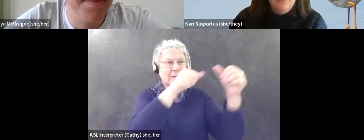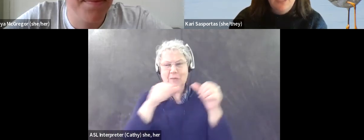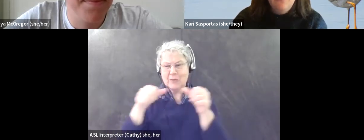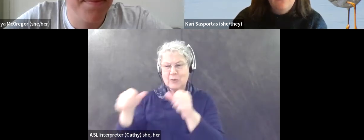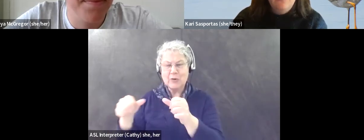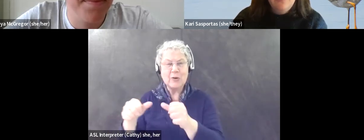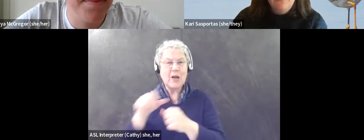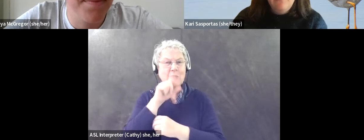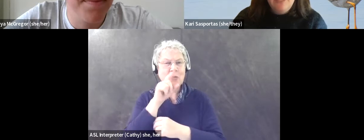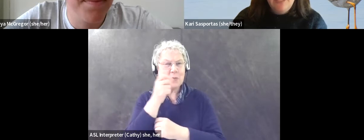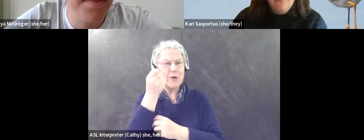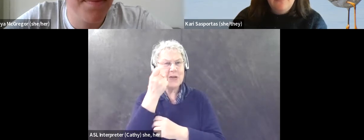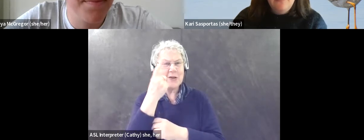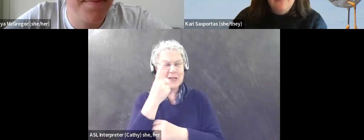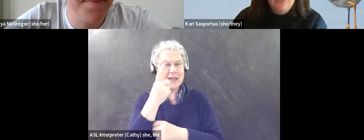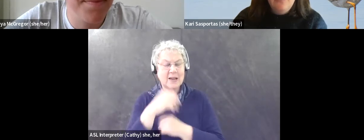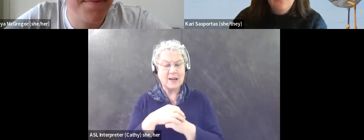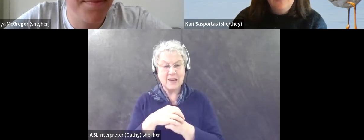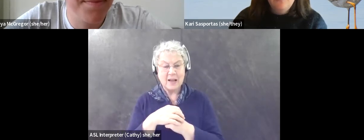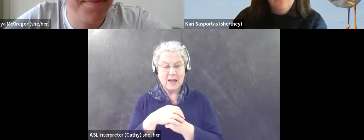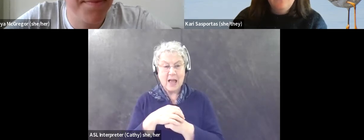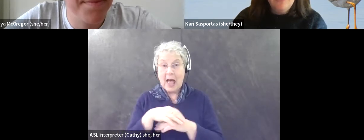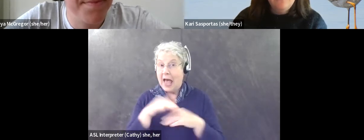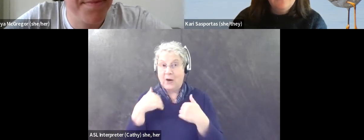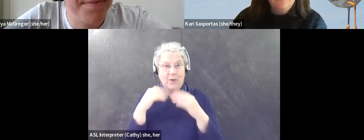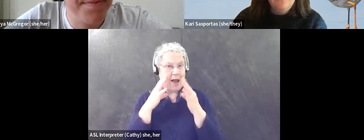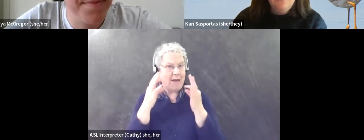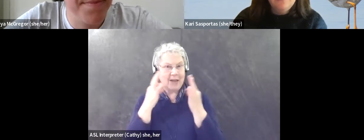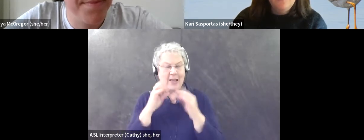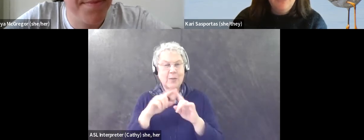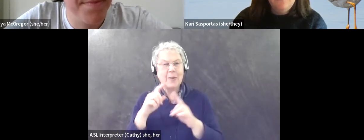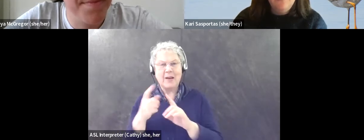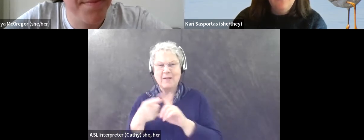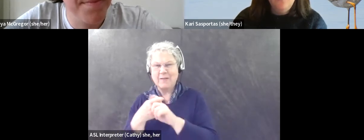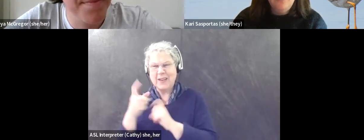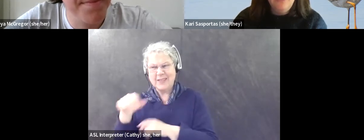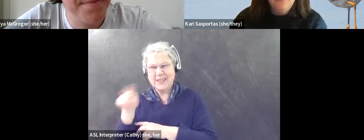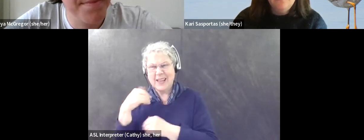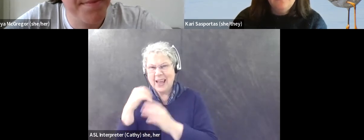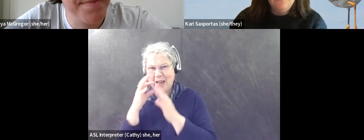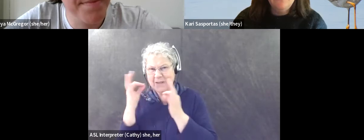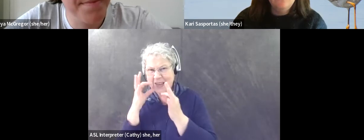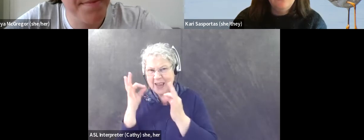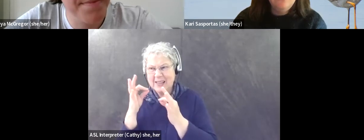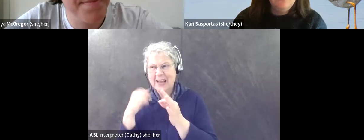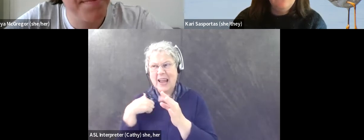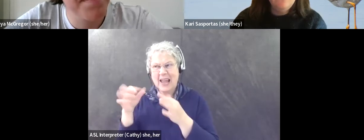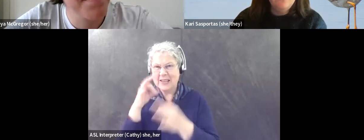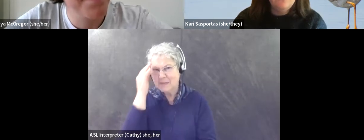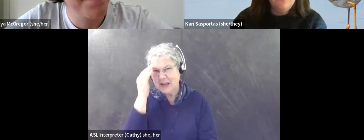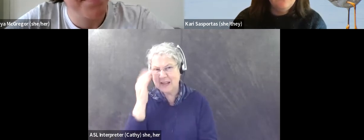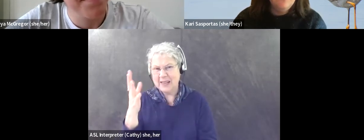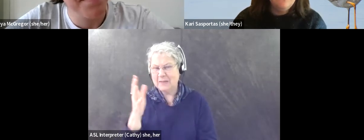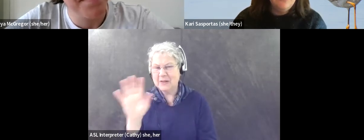and I don't, I don't have a cat. Um, I know people who have cats and explain to them why it's not a good idea